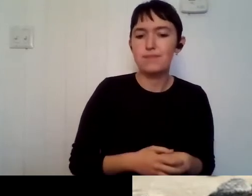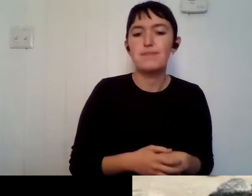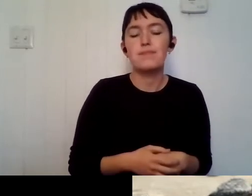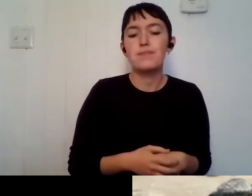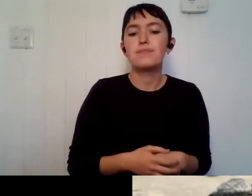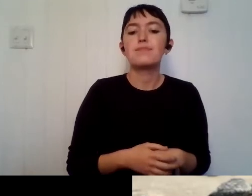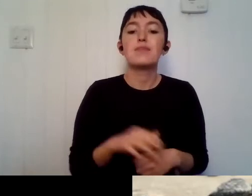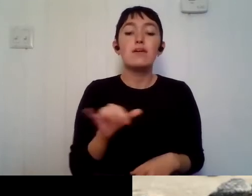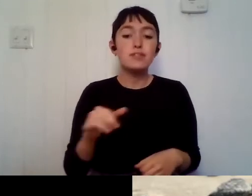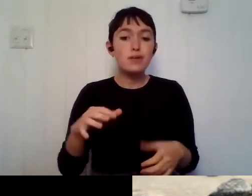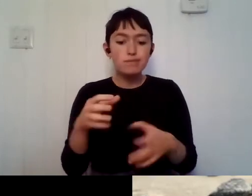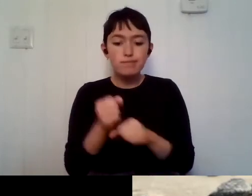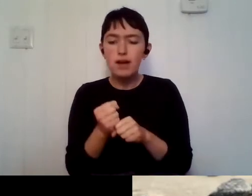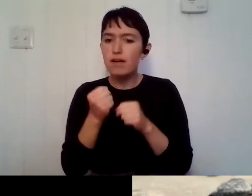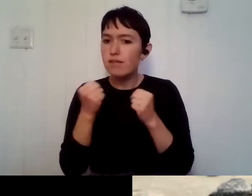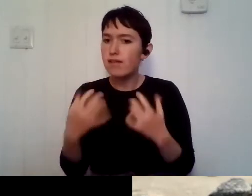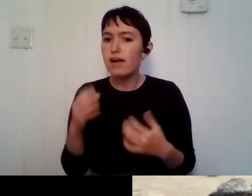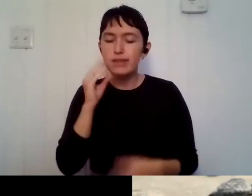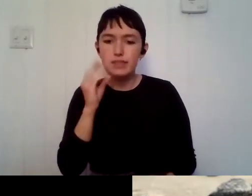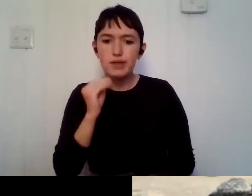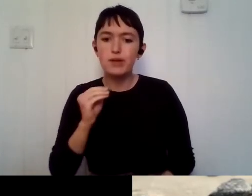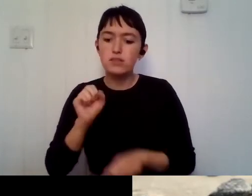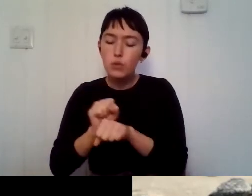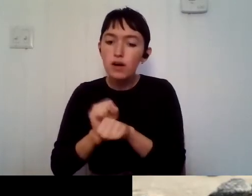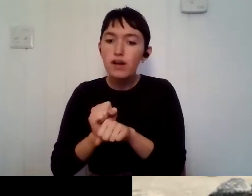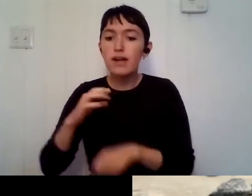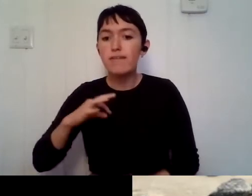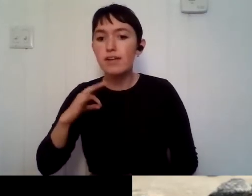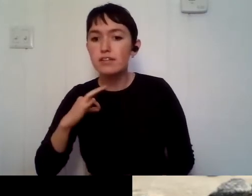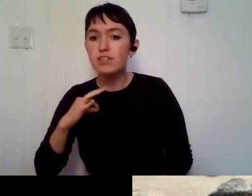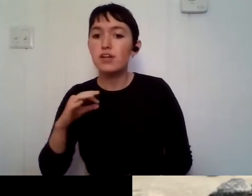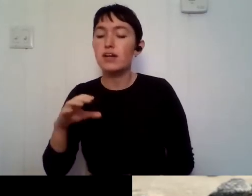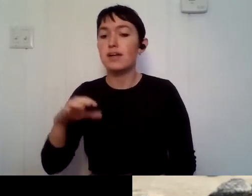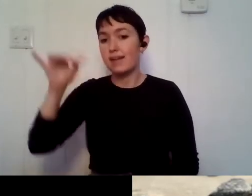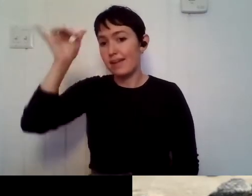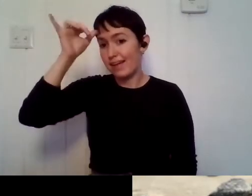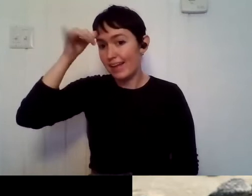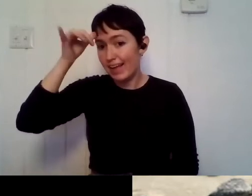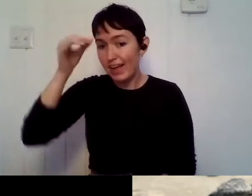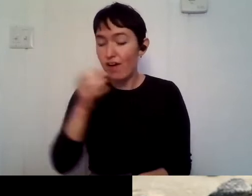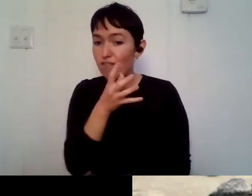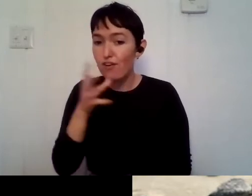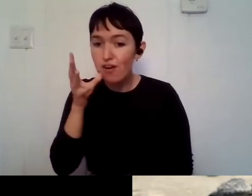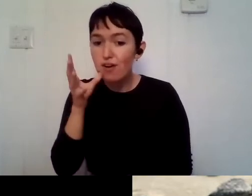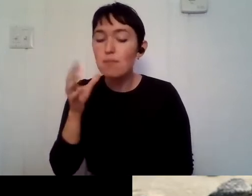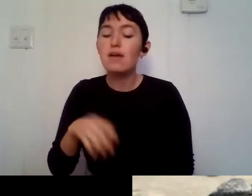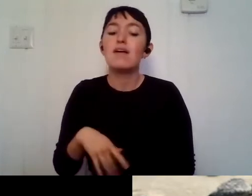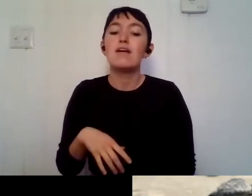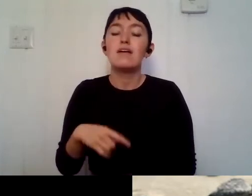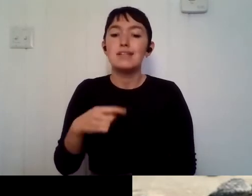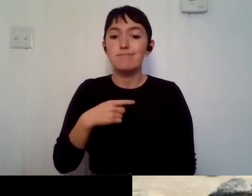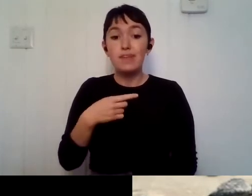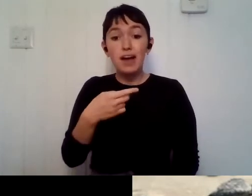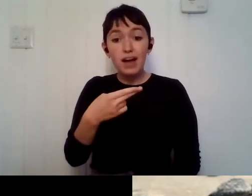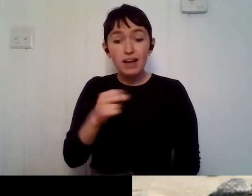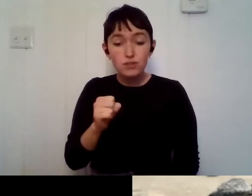working and, uh, volunteering at a free range organic californ. Um, in high school, I did a lot of volunteering at,